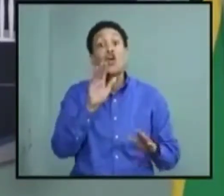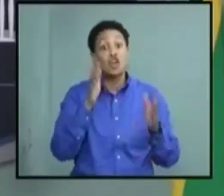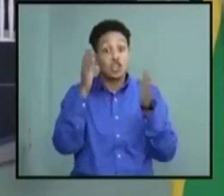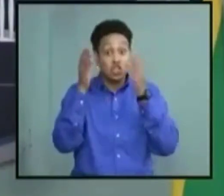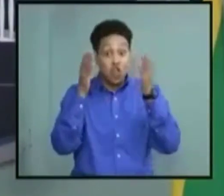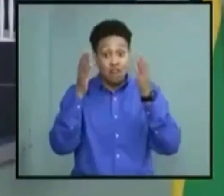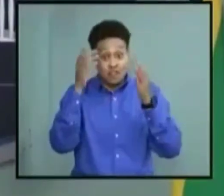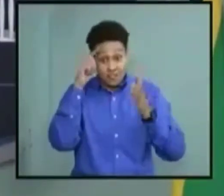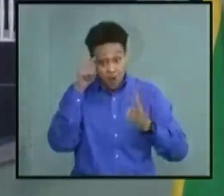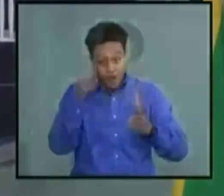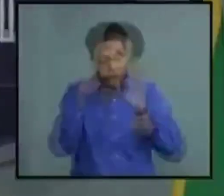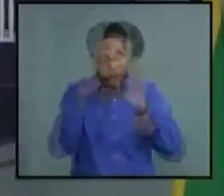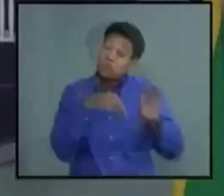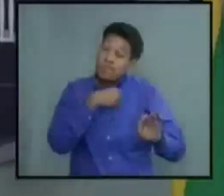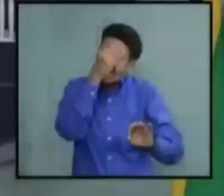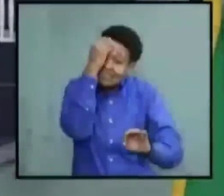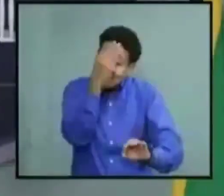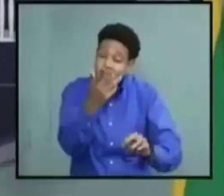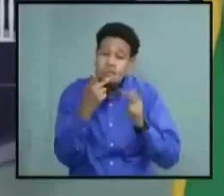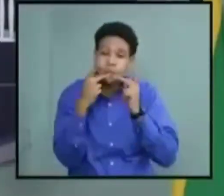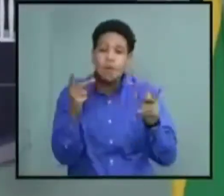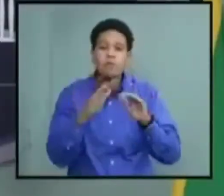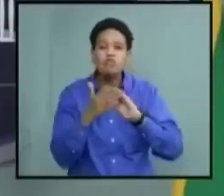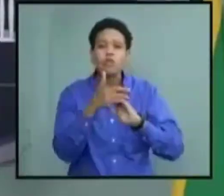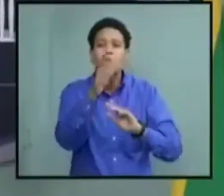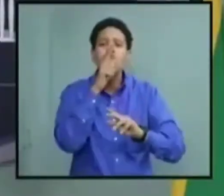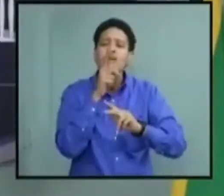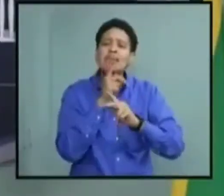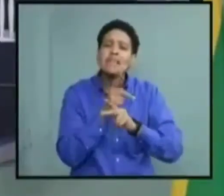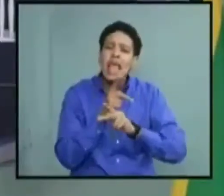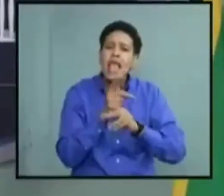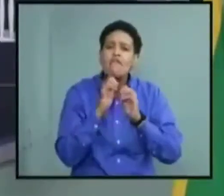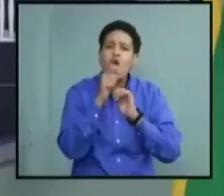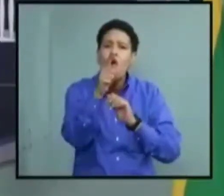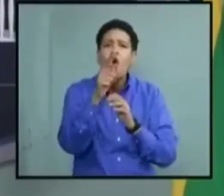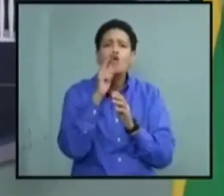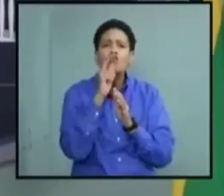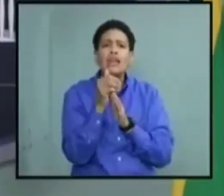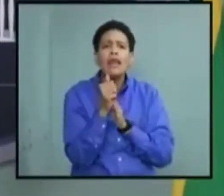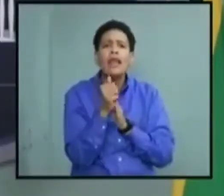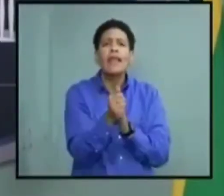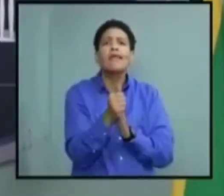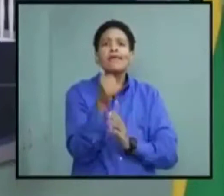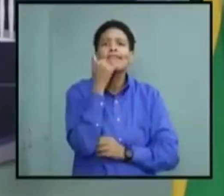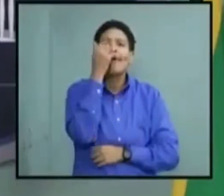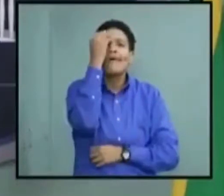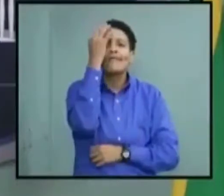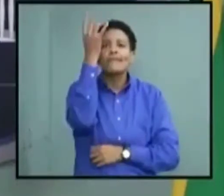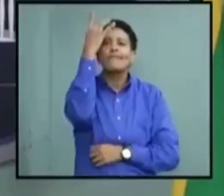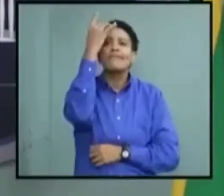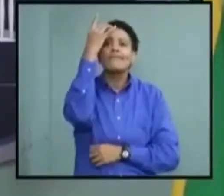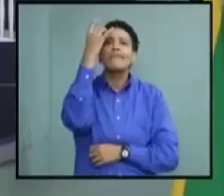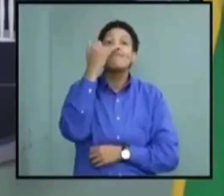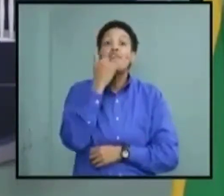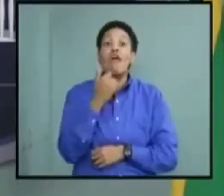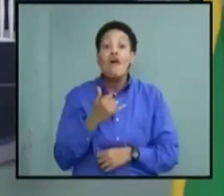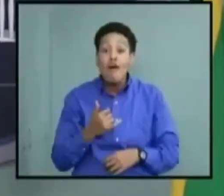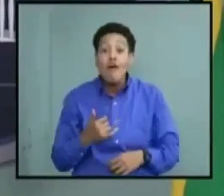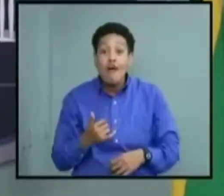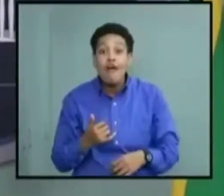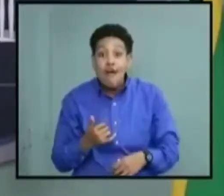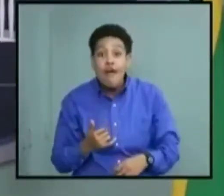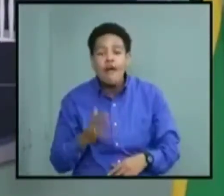will not be distracted. Be careful how you are led astray by those seeking